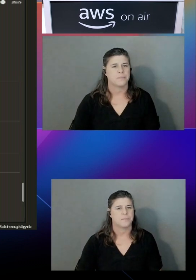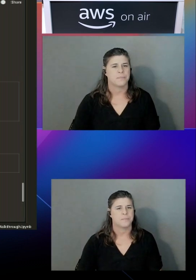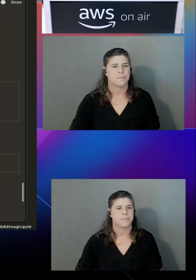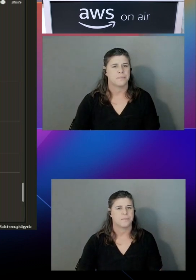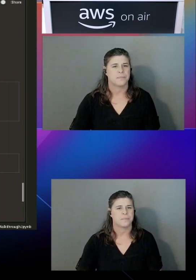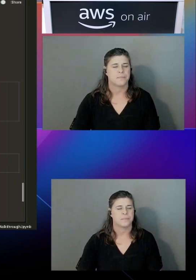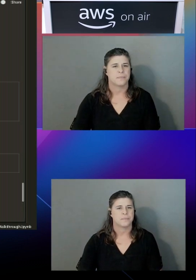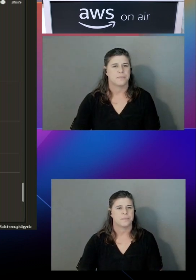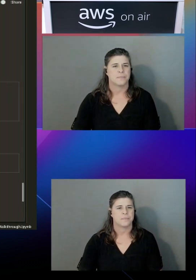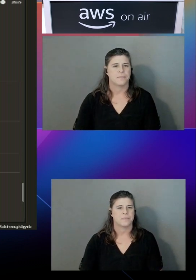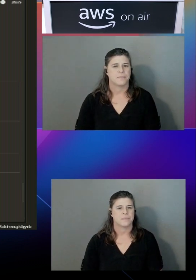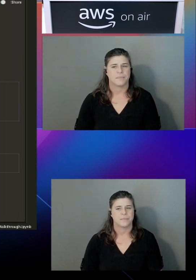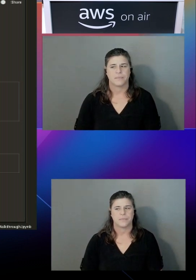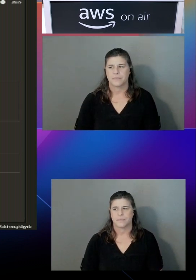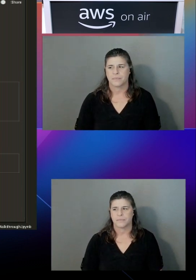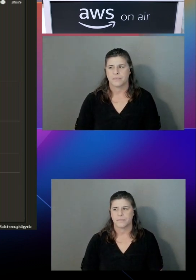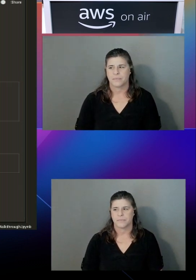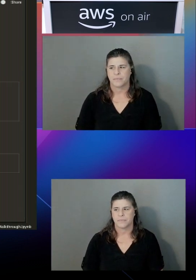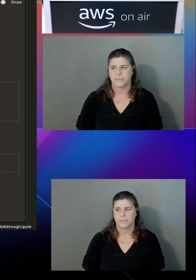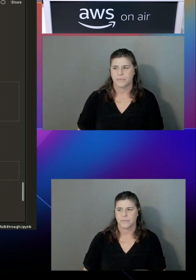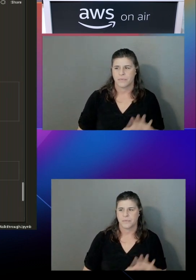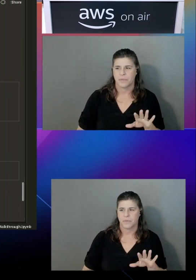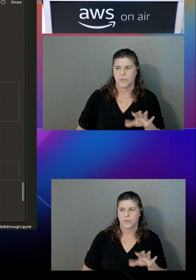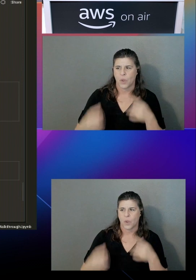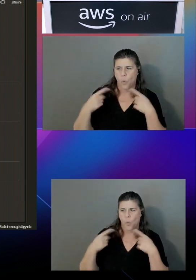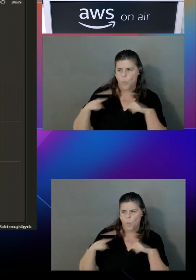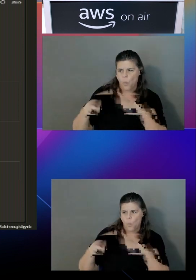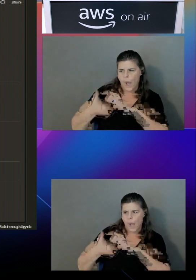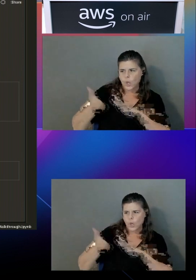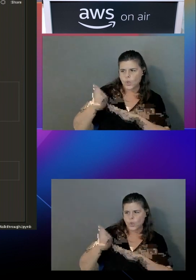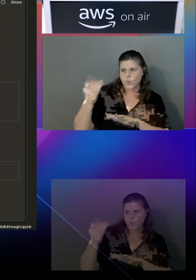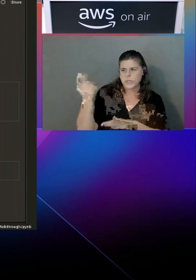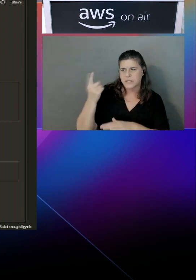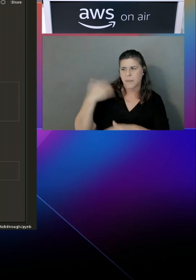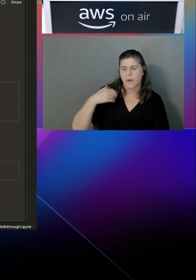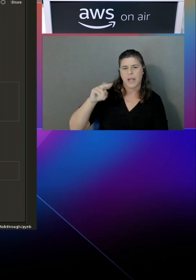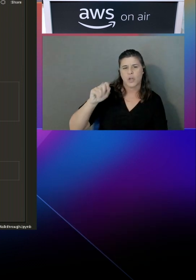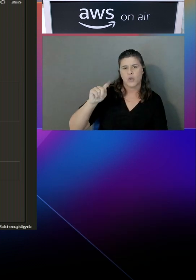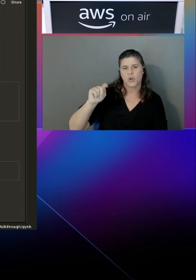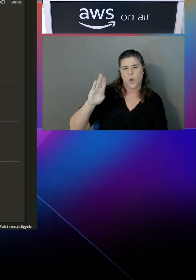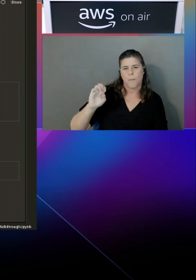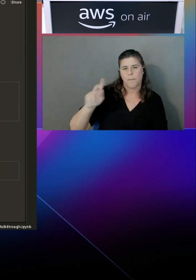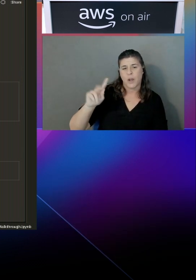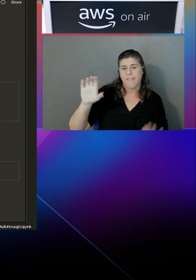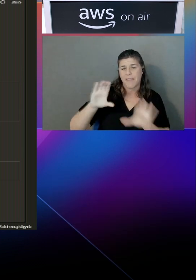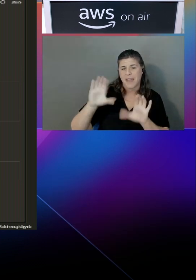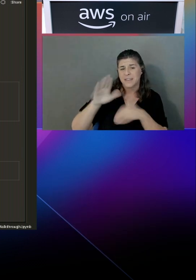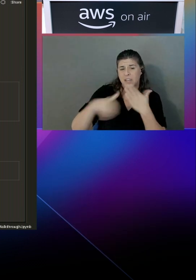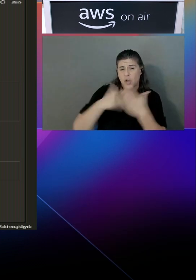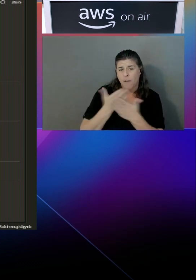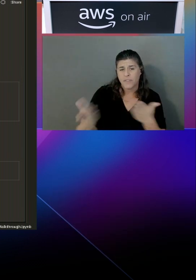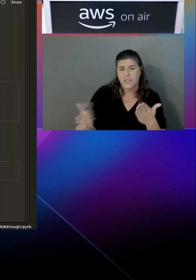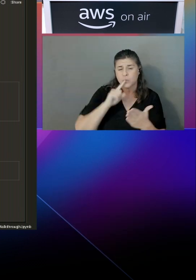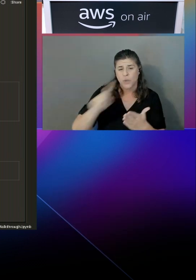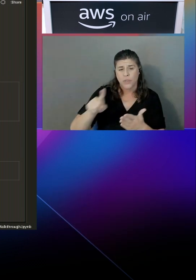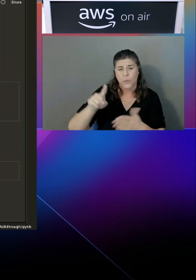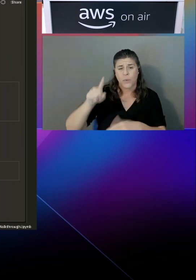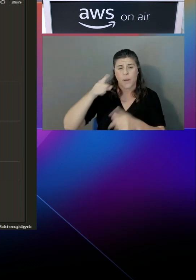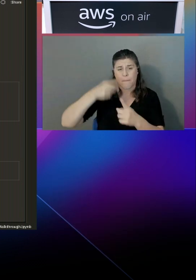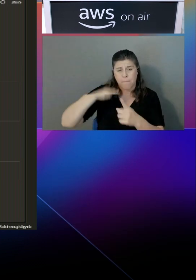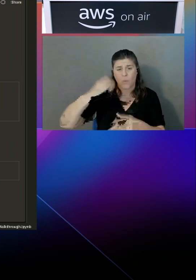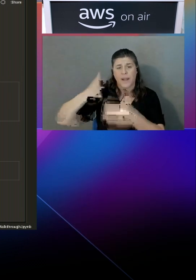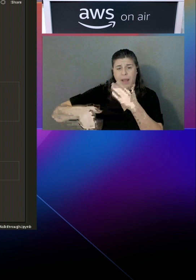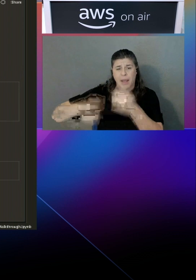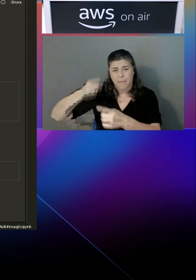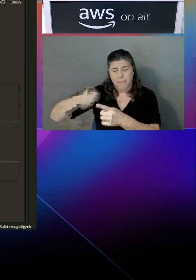Oh, kernel may be restarting. someone had a notebook that did all of this with the real point endpoint hosting, then all they have to do